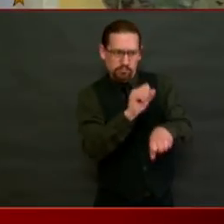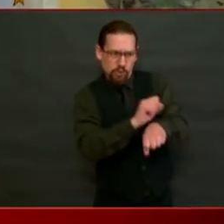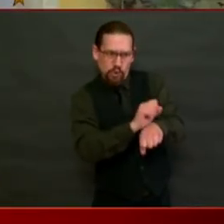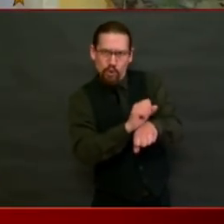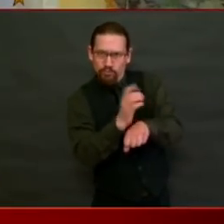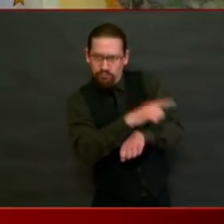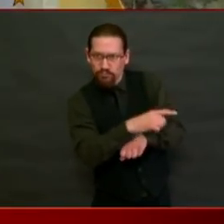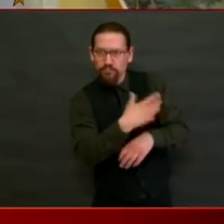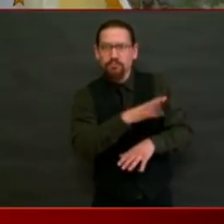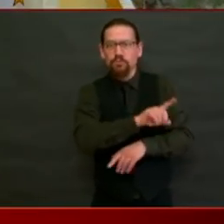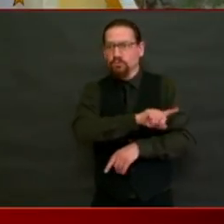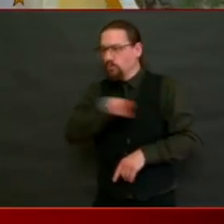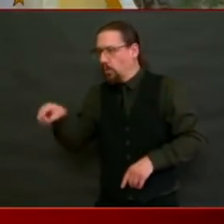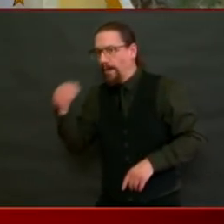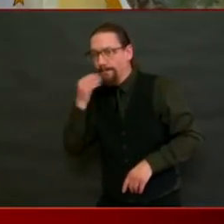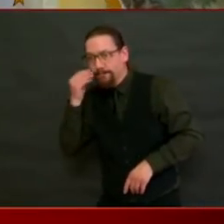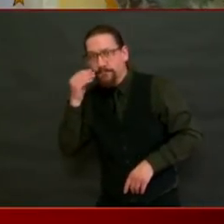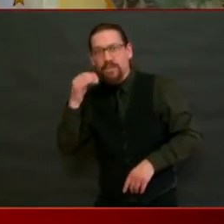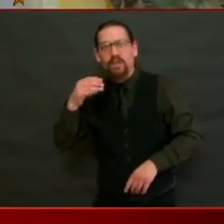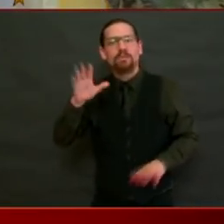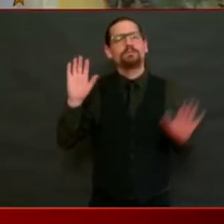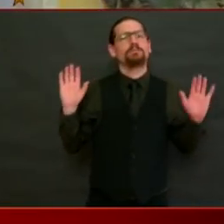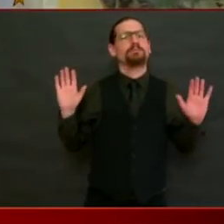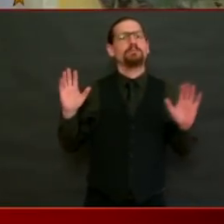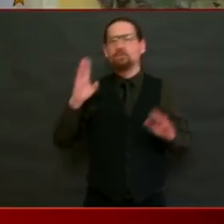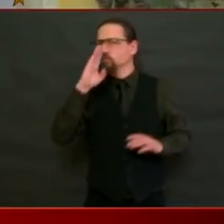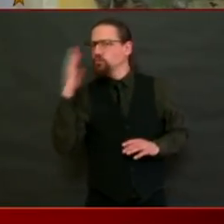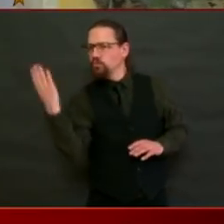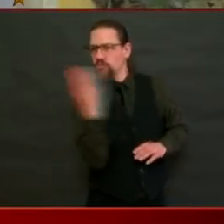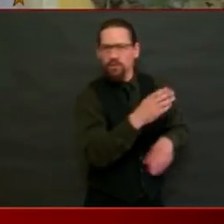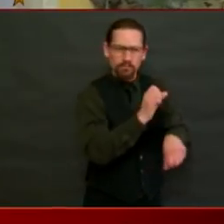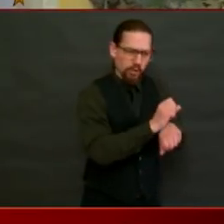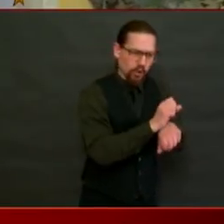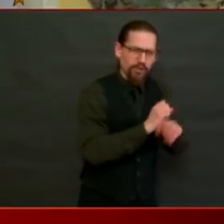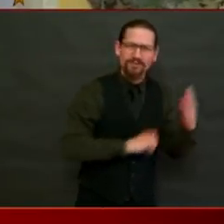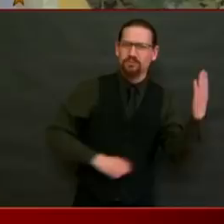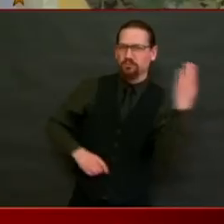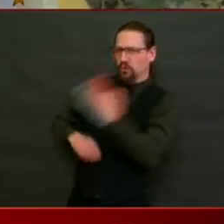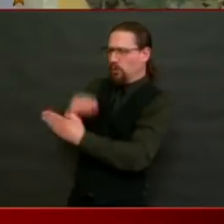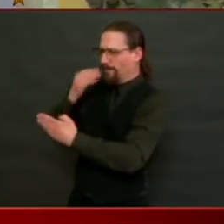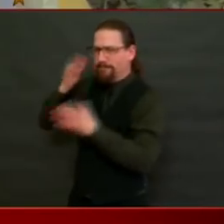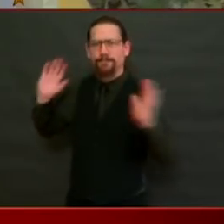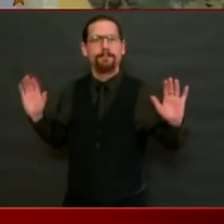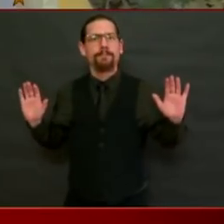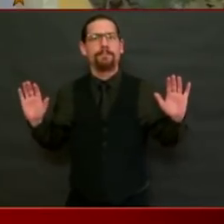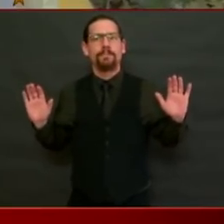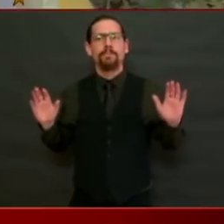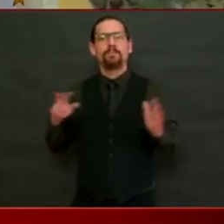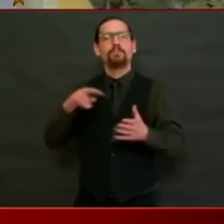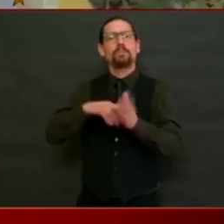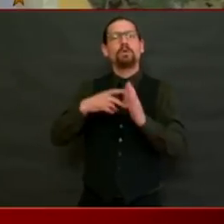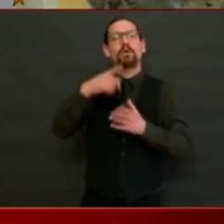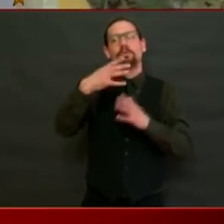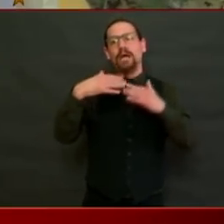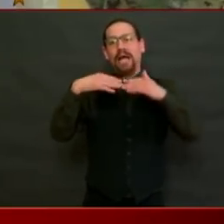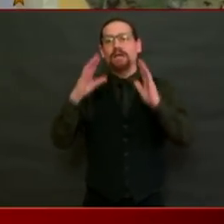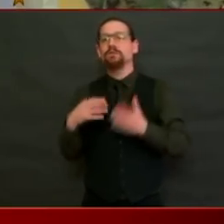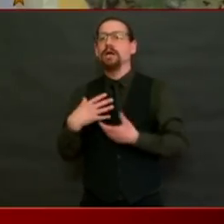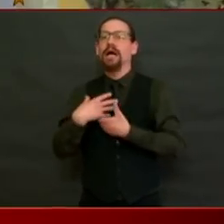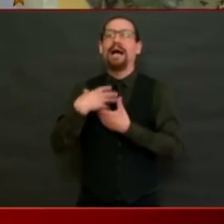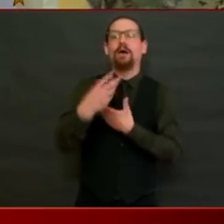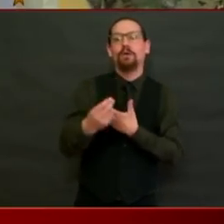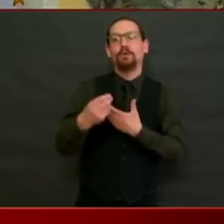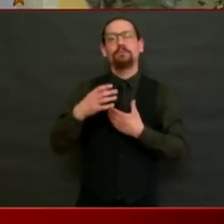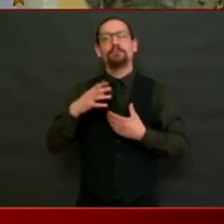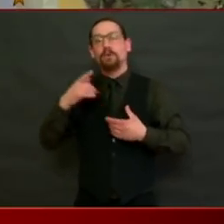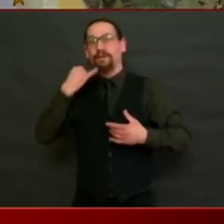is going to work and going home. You should not leave your house under any circumstances. If you are sick, even a